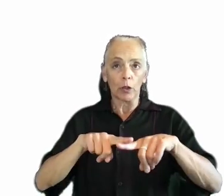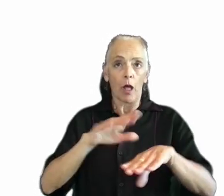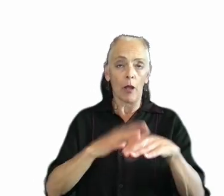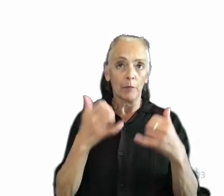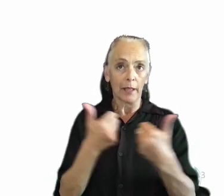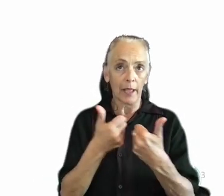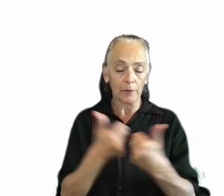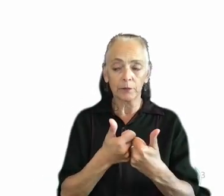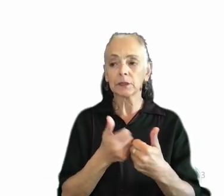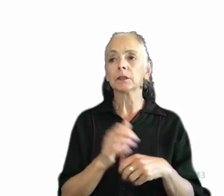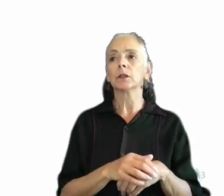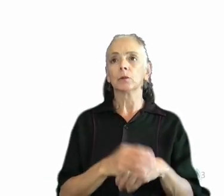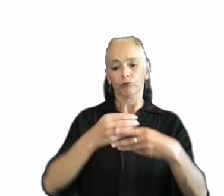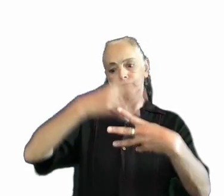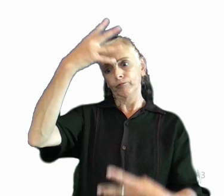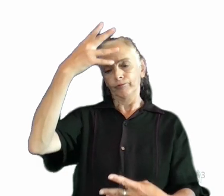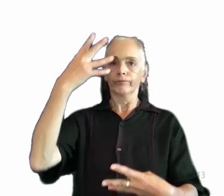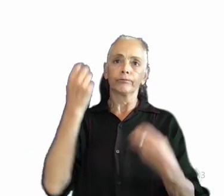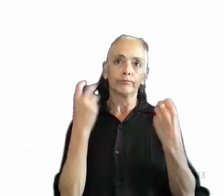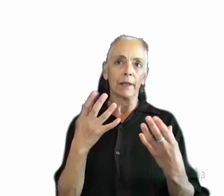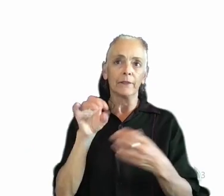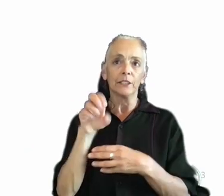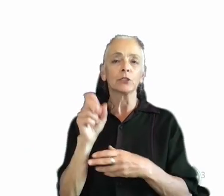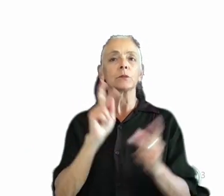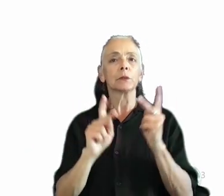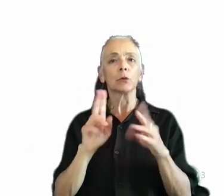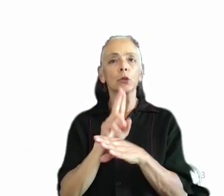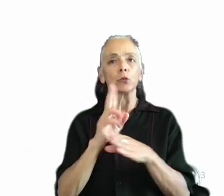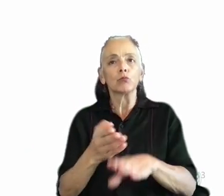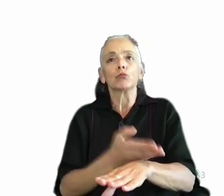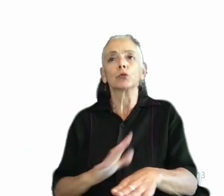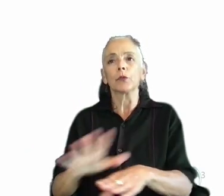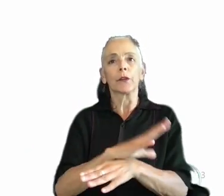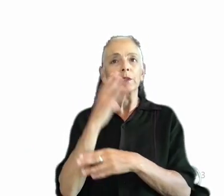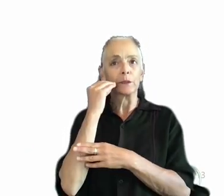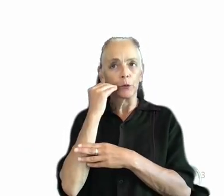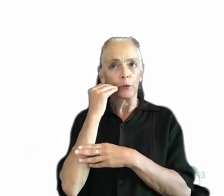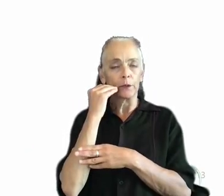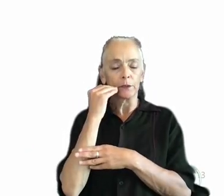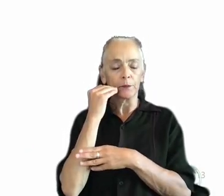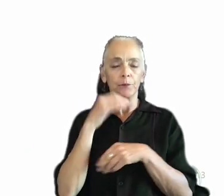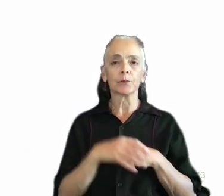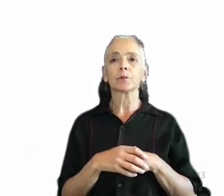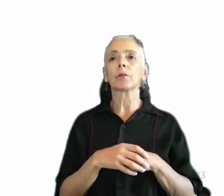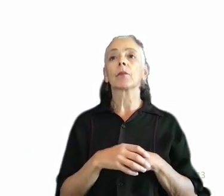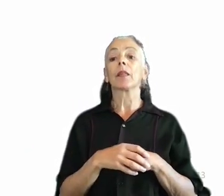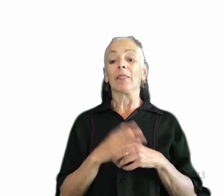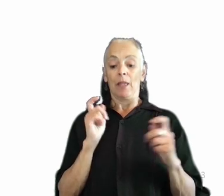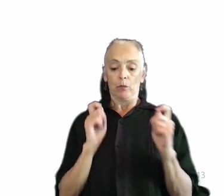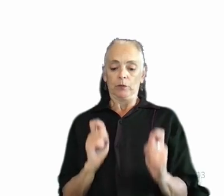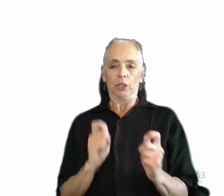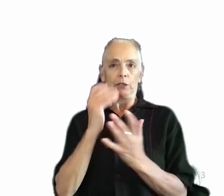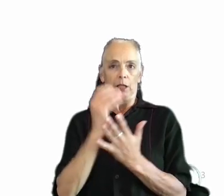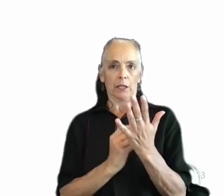We came up with a long list of features that people commonly use to improve their experience during gameplay. We then adjust the list based on